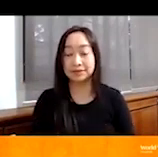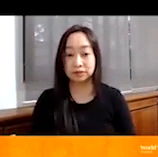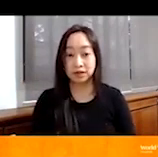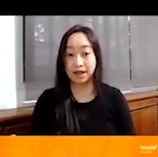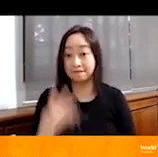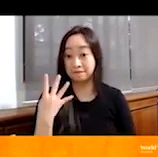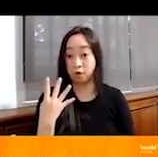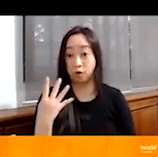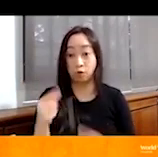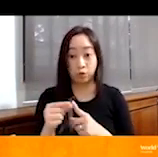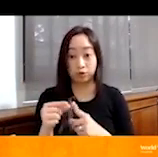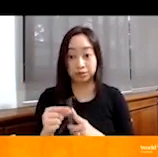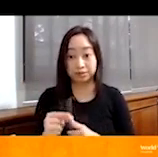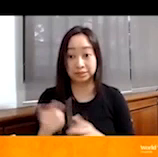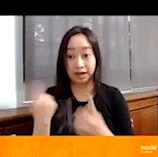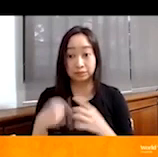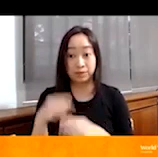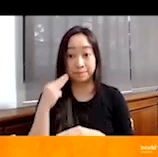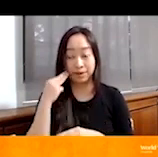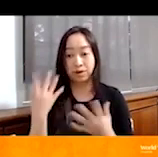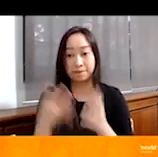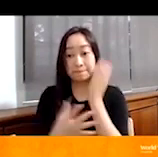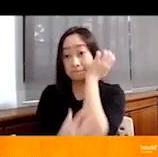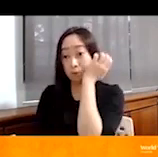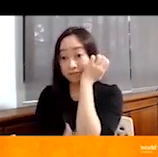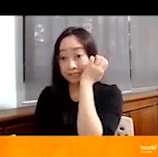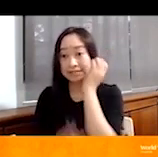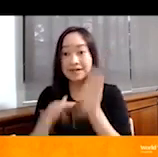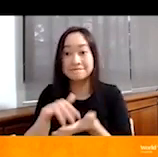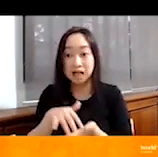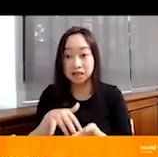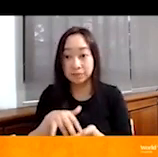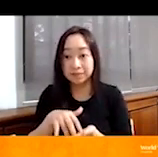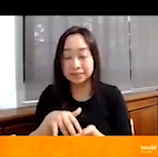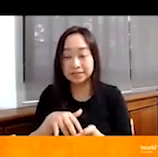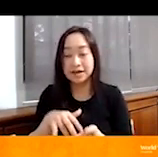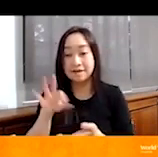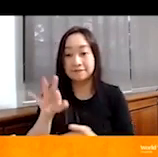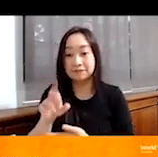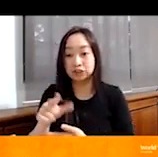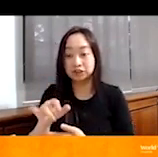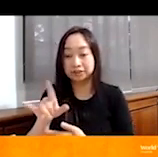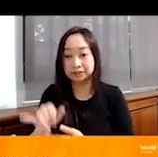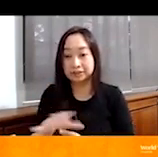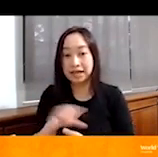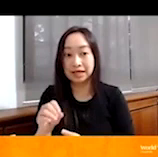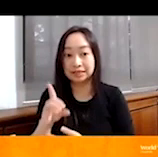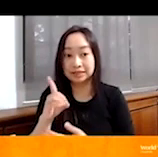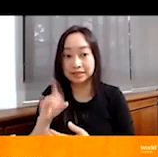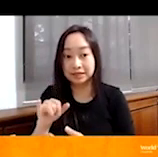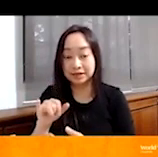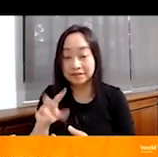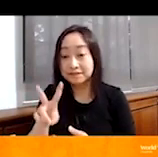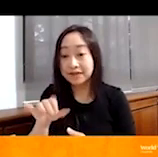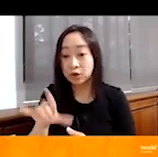four words that come to mind immediately for me. It's poverty, vulnerability, fragility, and violence. And with that